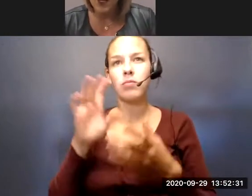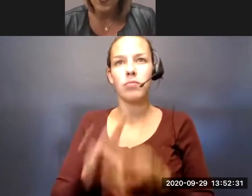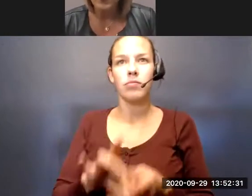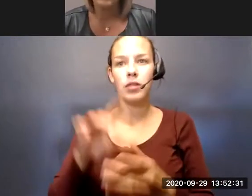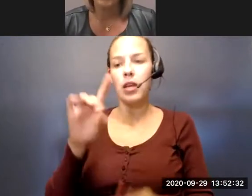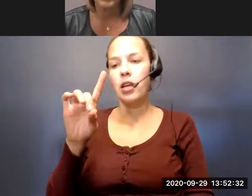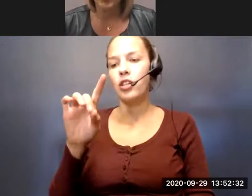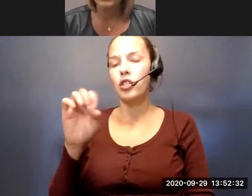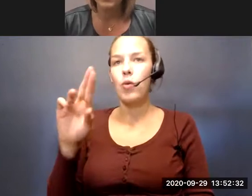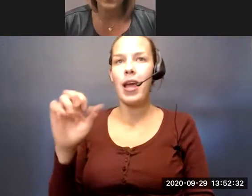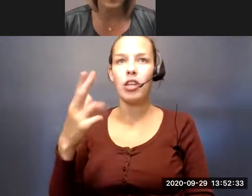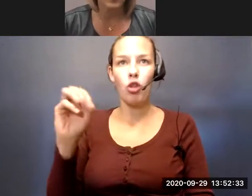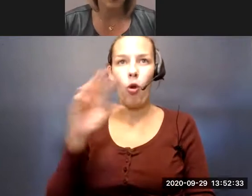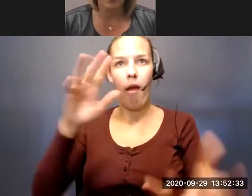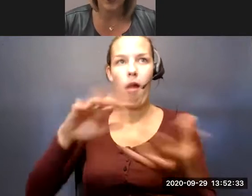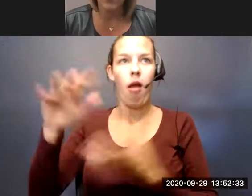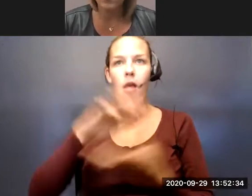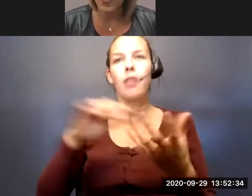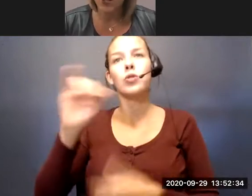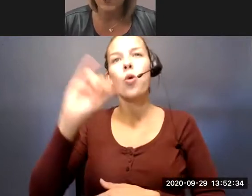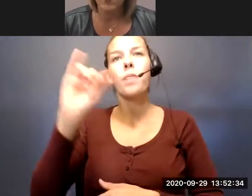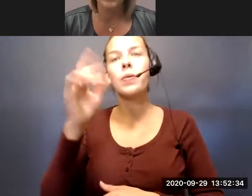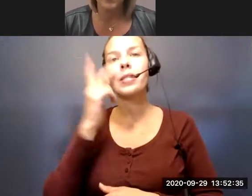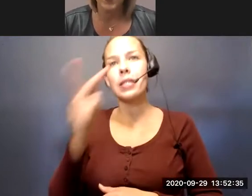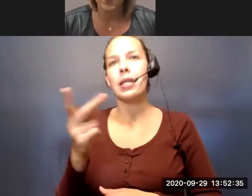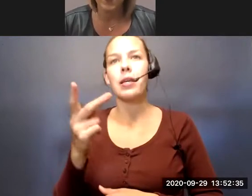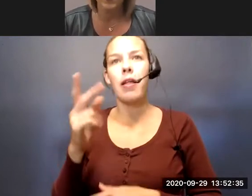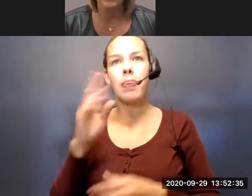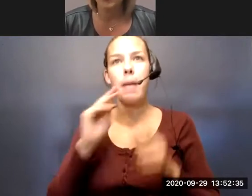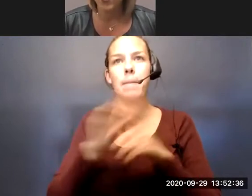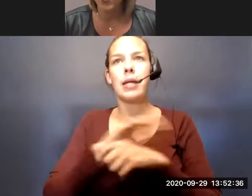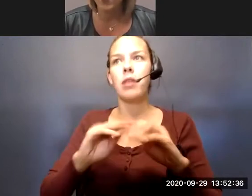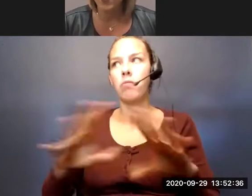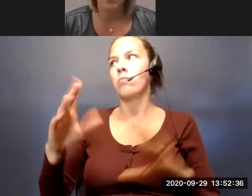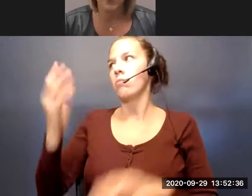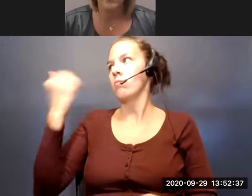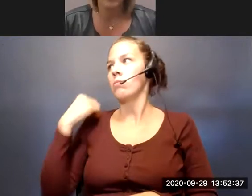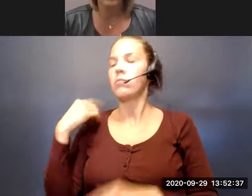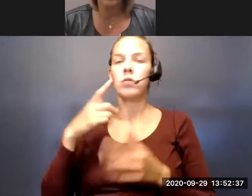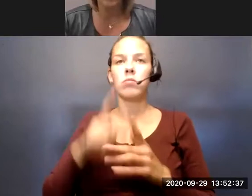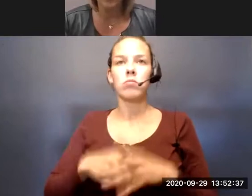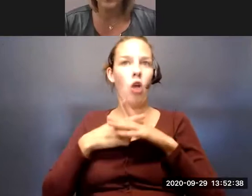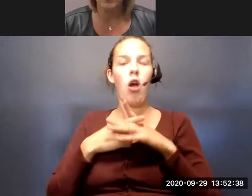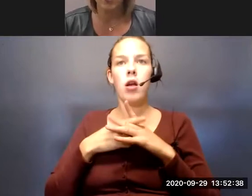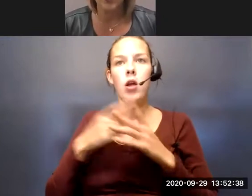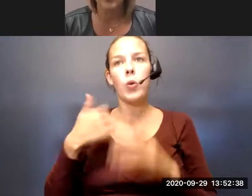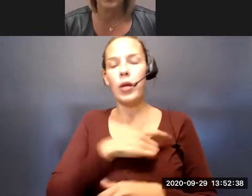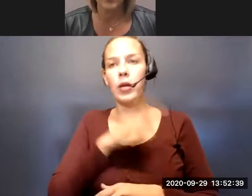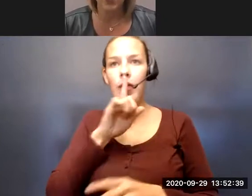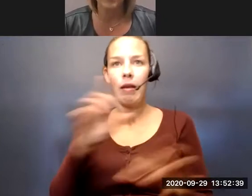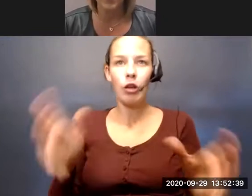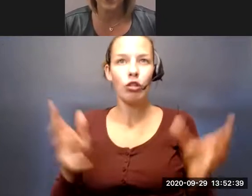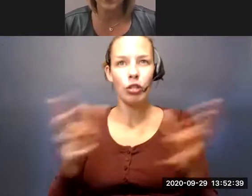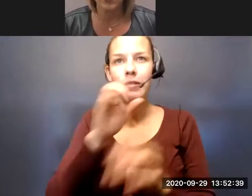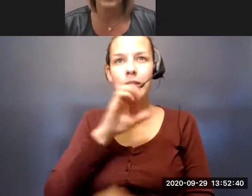What we started seeing in the early stages of the pandemic, as Jen mentioned, was we were really encouraging our